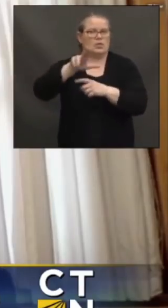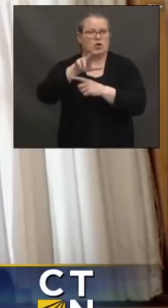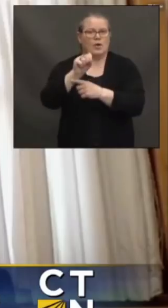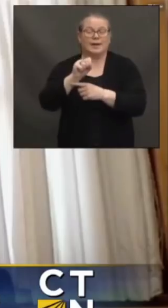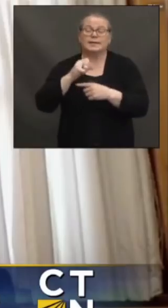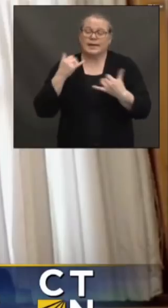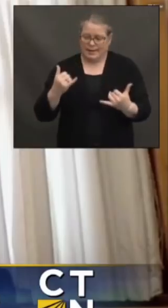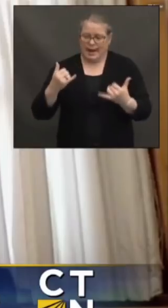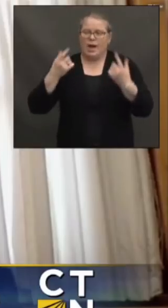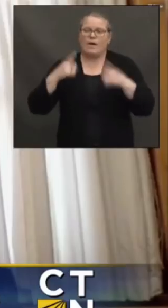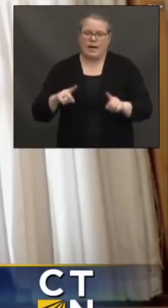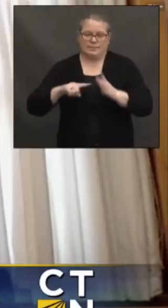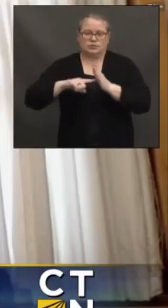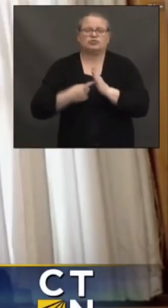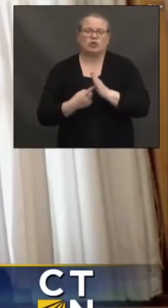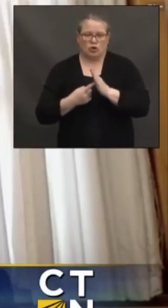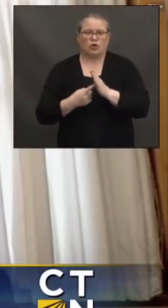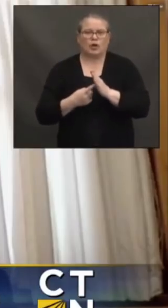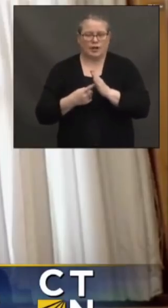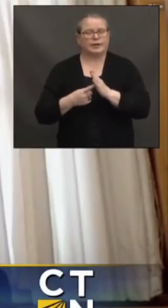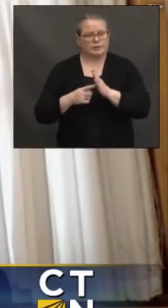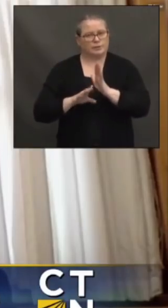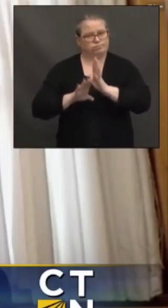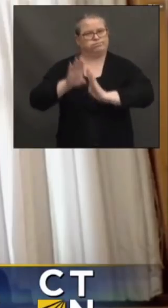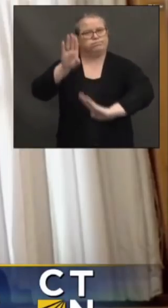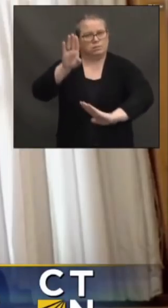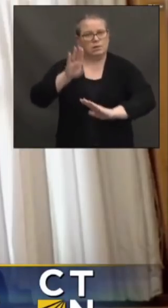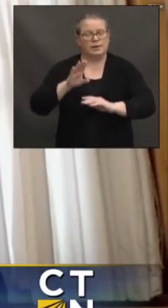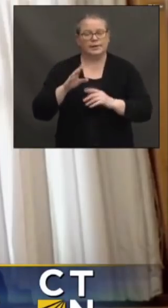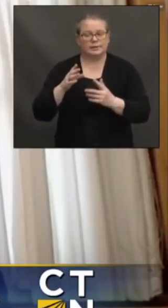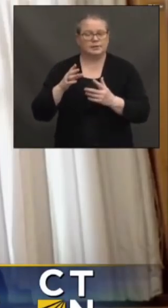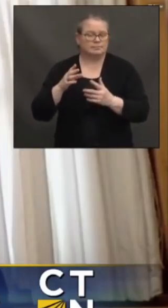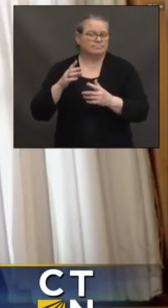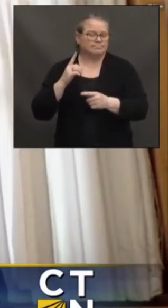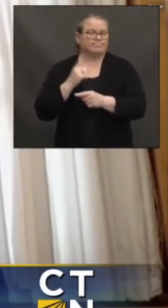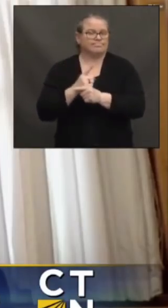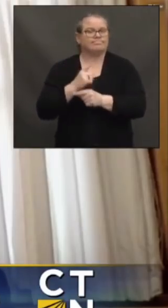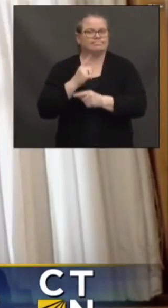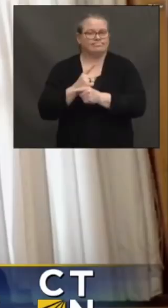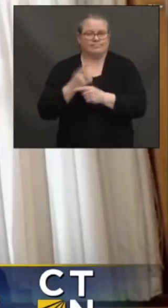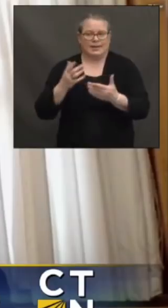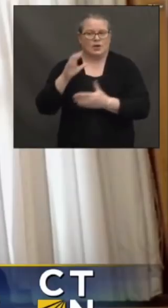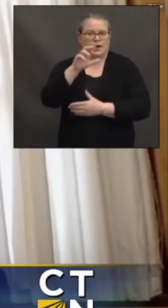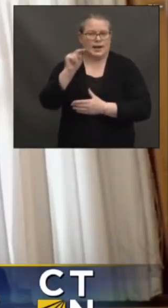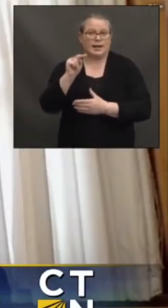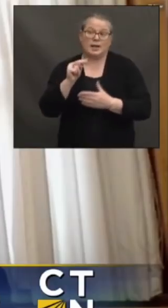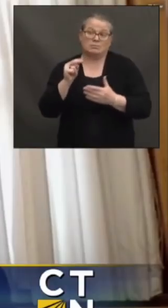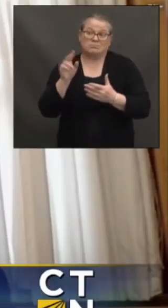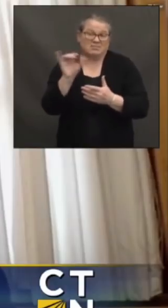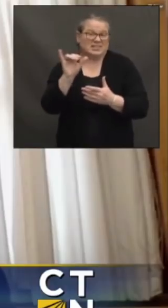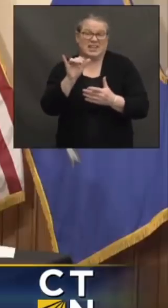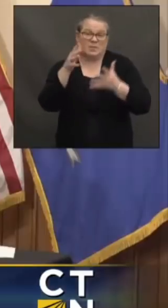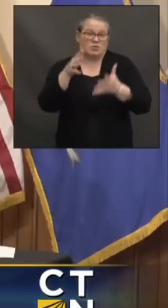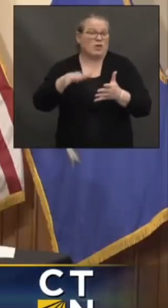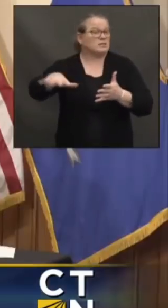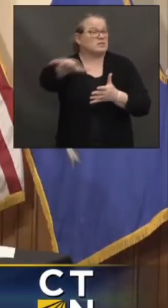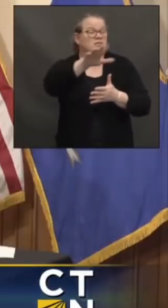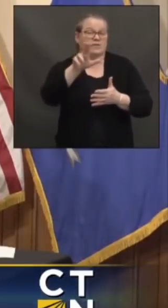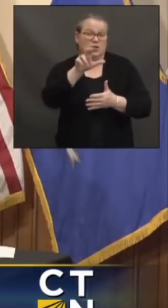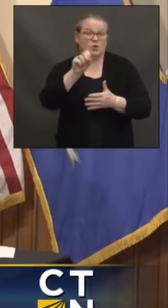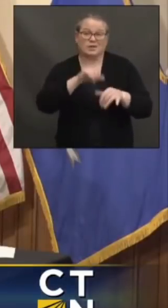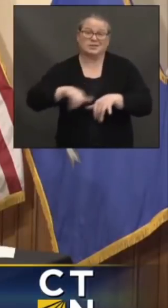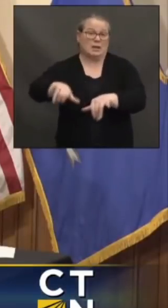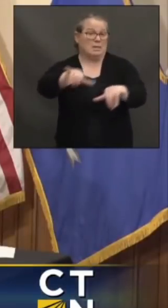sequencing and modeling around this, and they indicate that we are on that path in Connecticut as we are around most of the of the country. Are there any